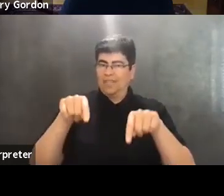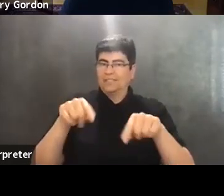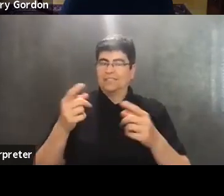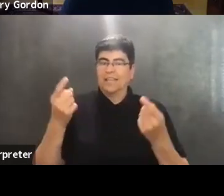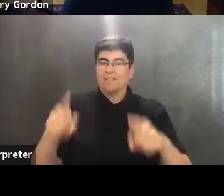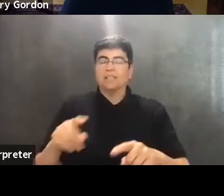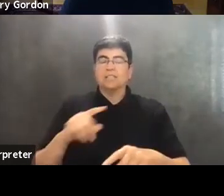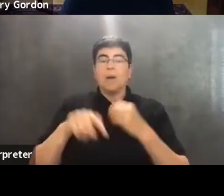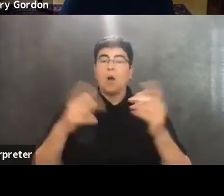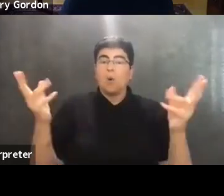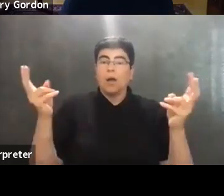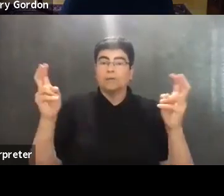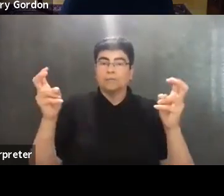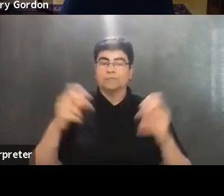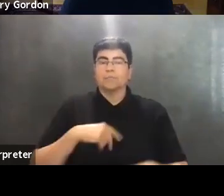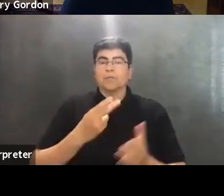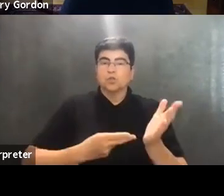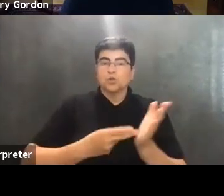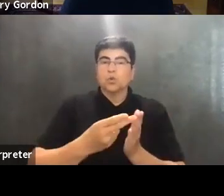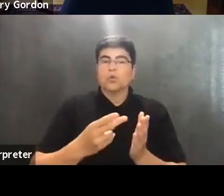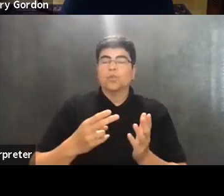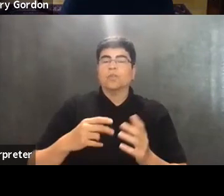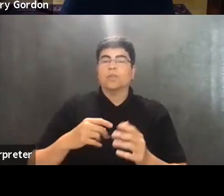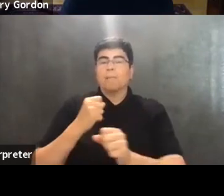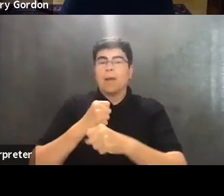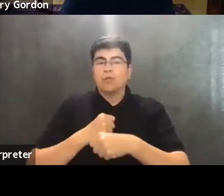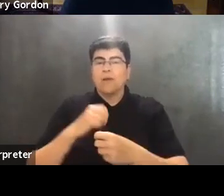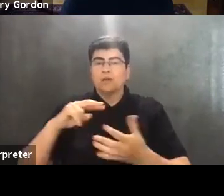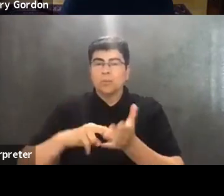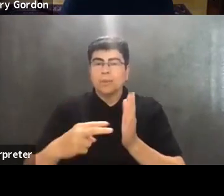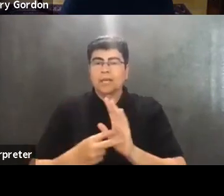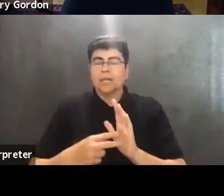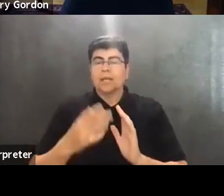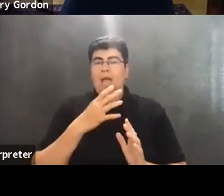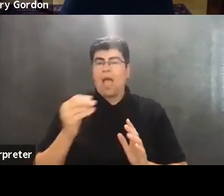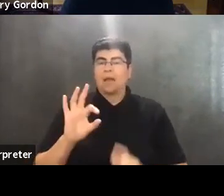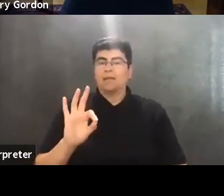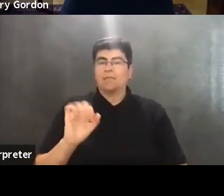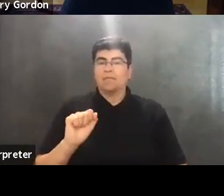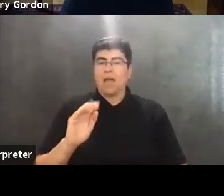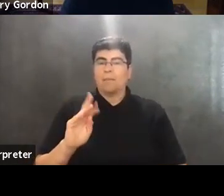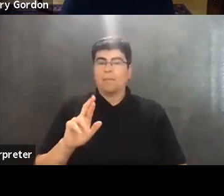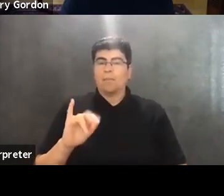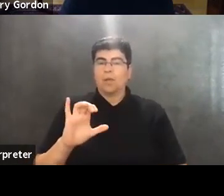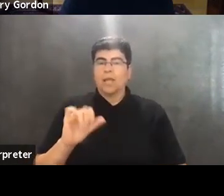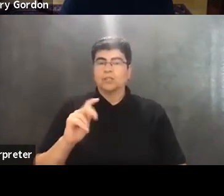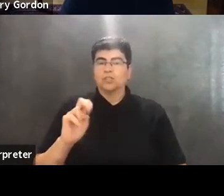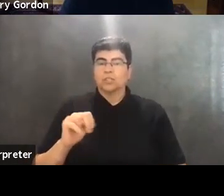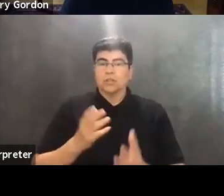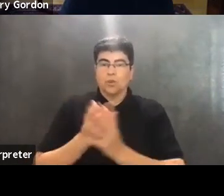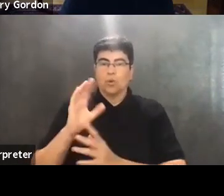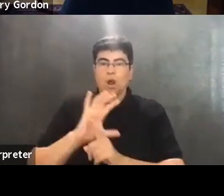truth, uh, manufacturing, meaning, uh, and fabrication, uh, through culture.